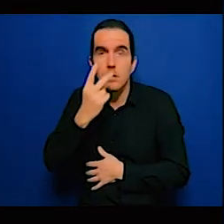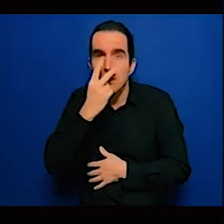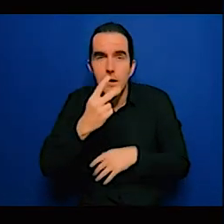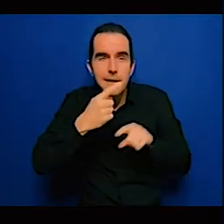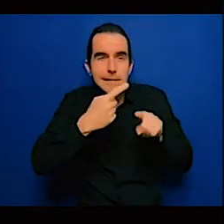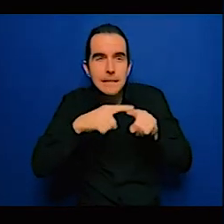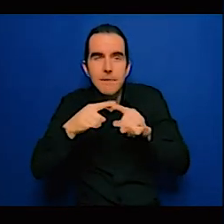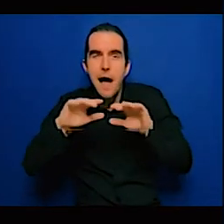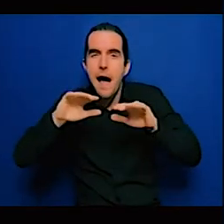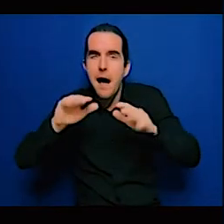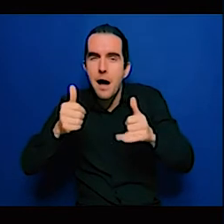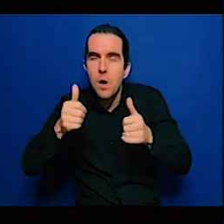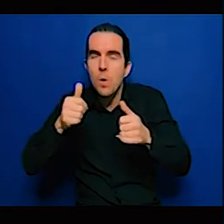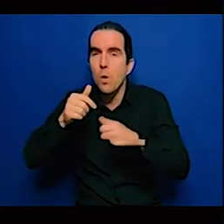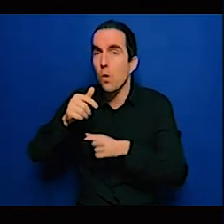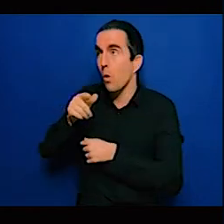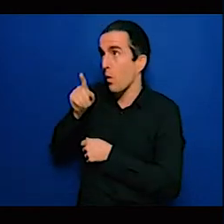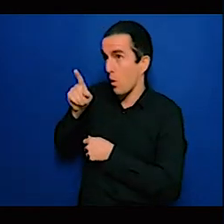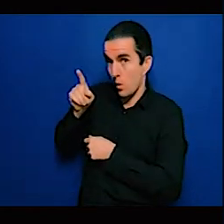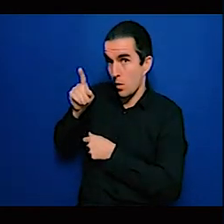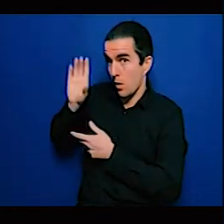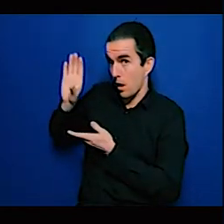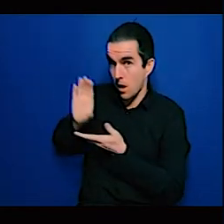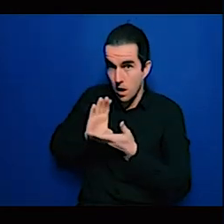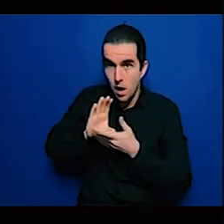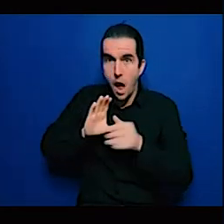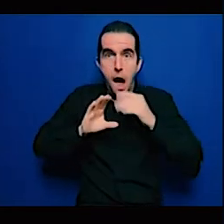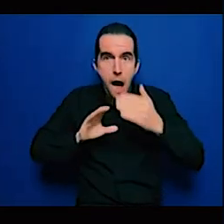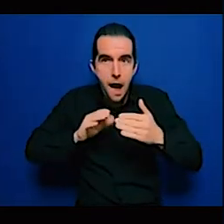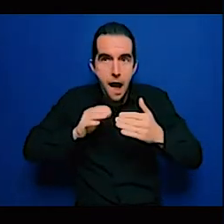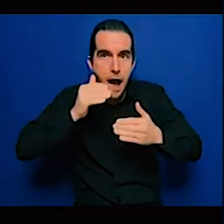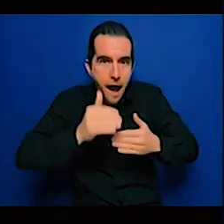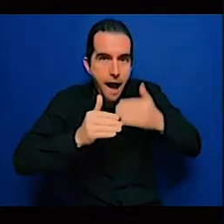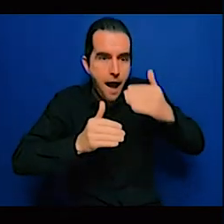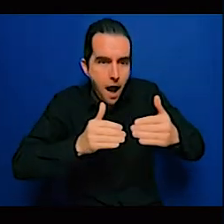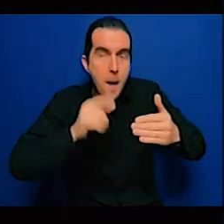Okay. Sorry, Bitsat, we can't hear you. You seem to be muted.